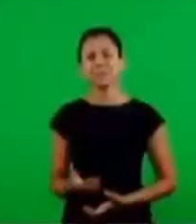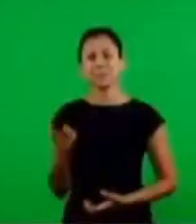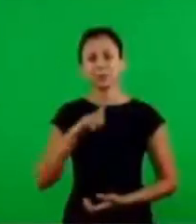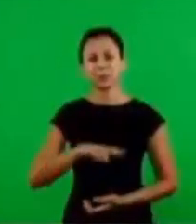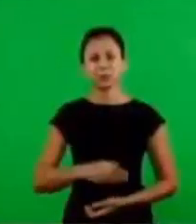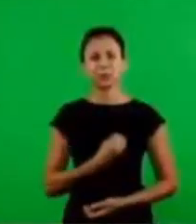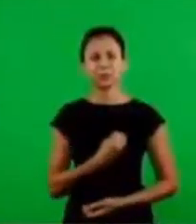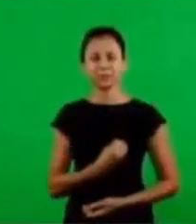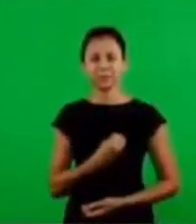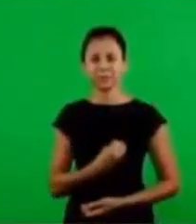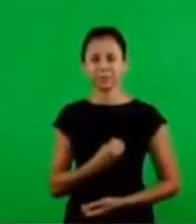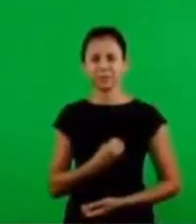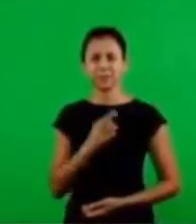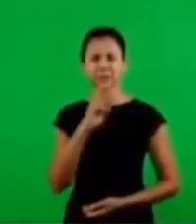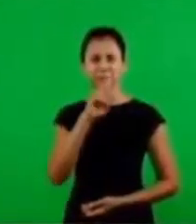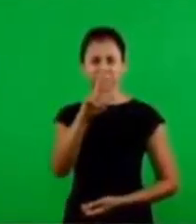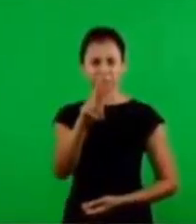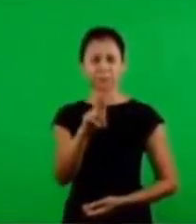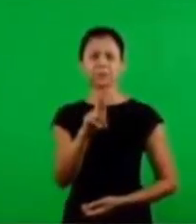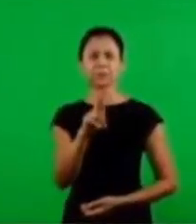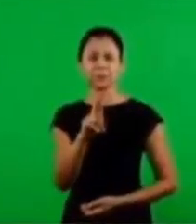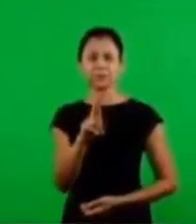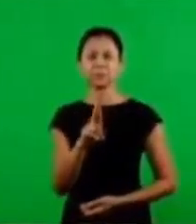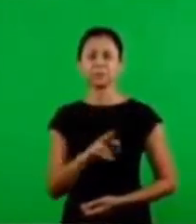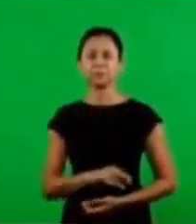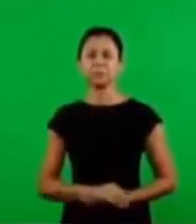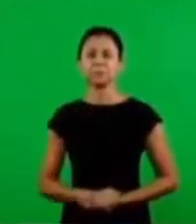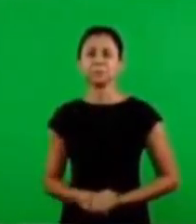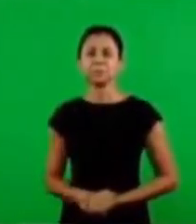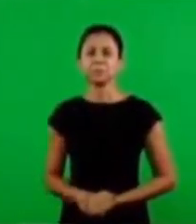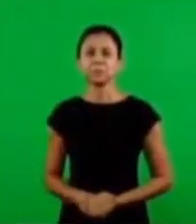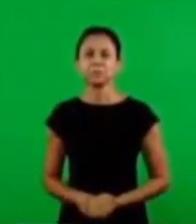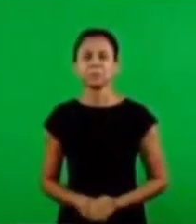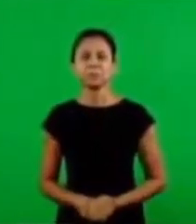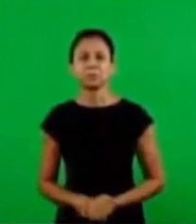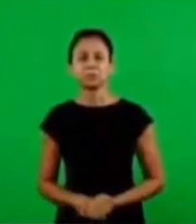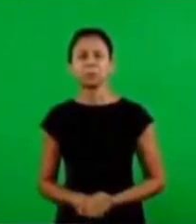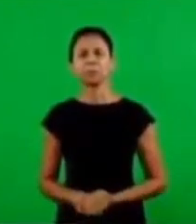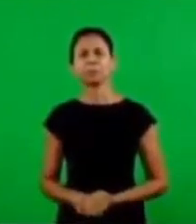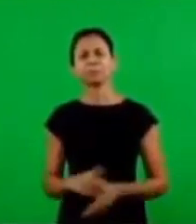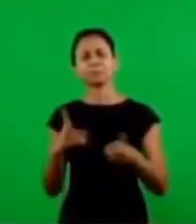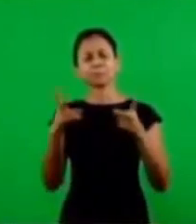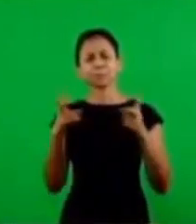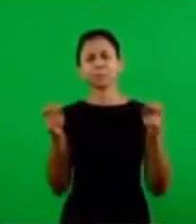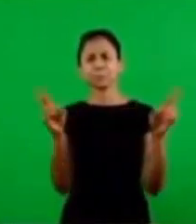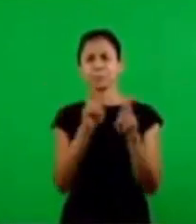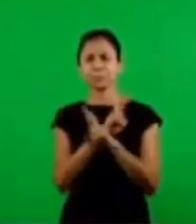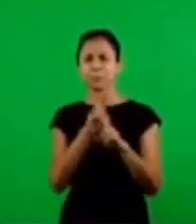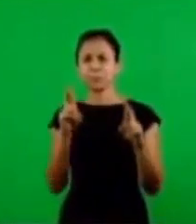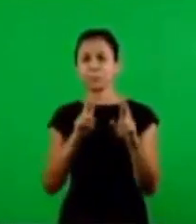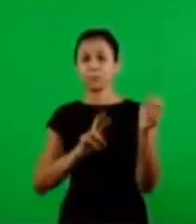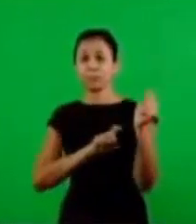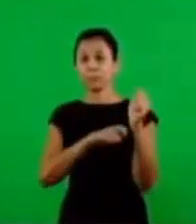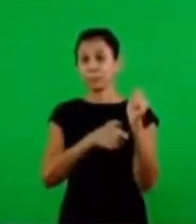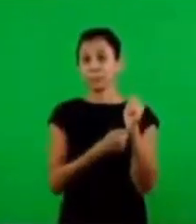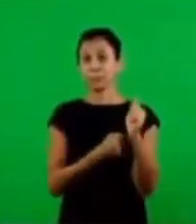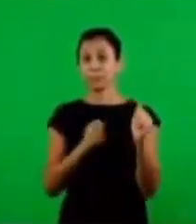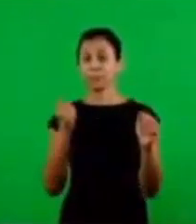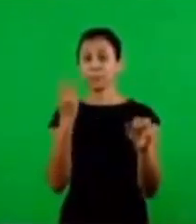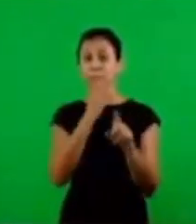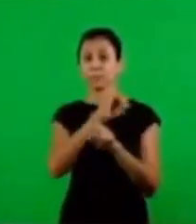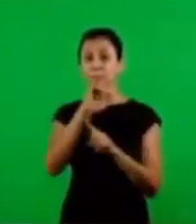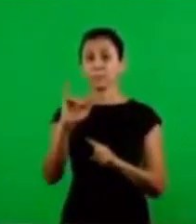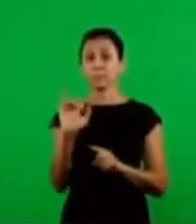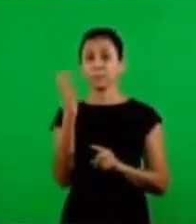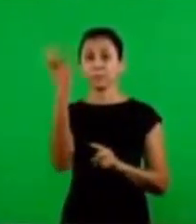so as we return here with the answer to the question which is identify and relate the